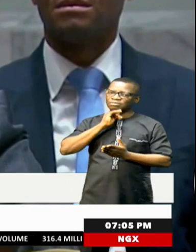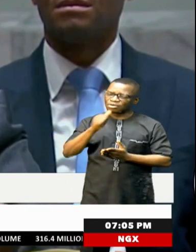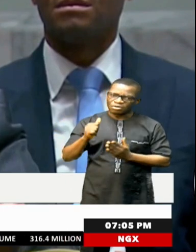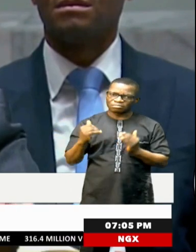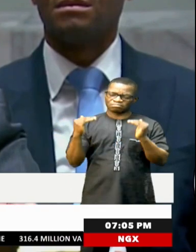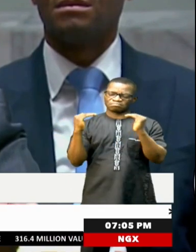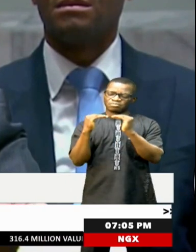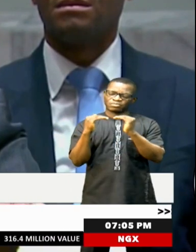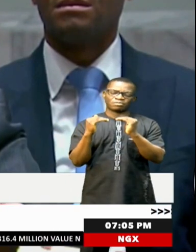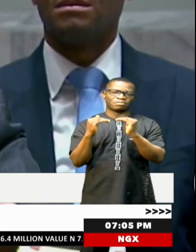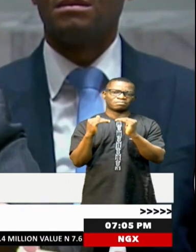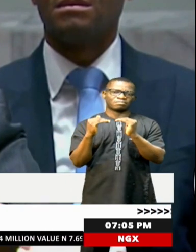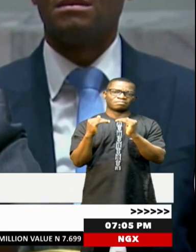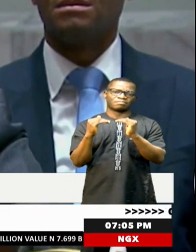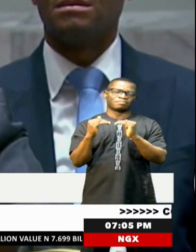to its importance.